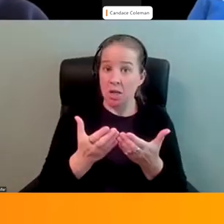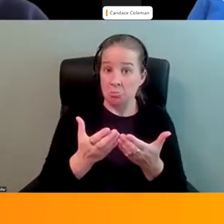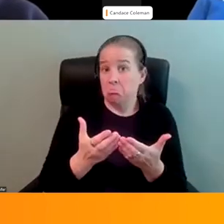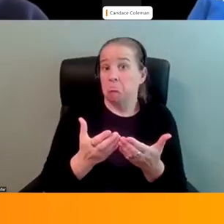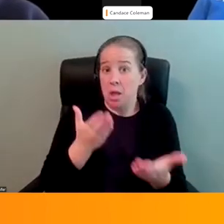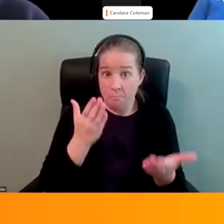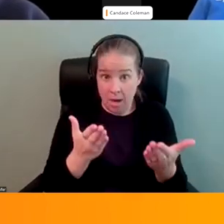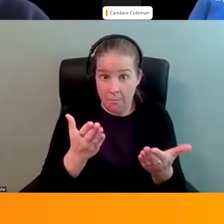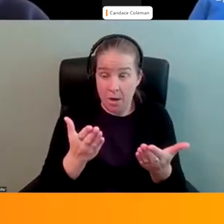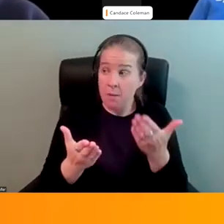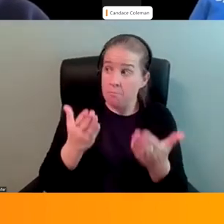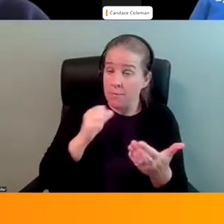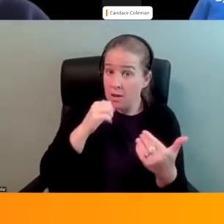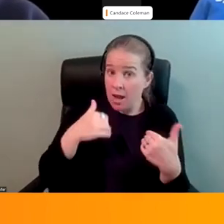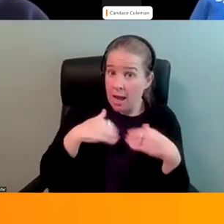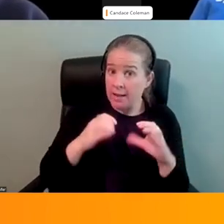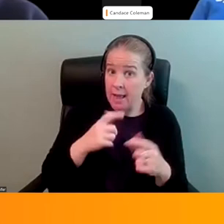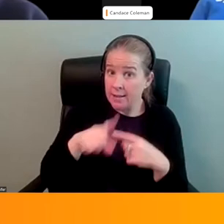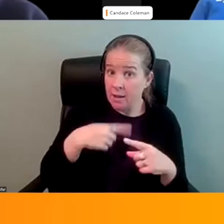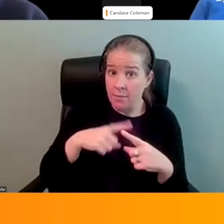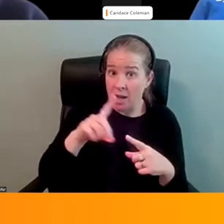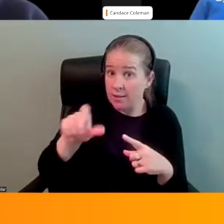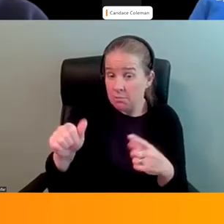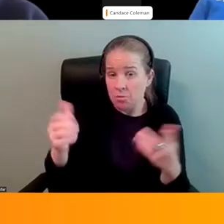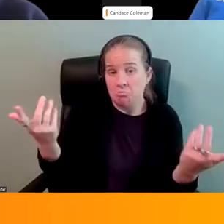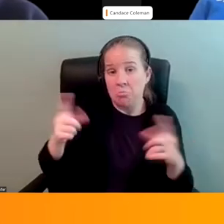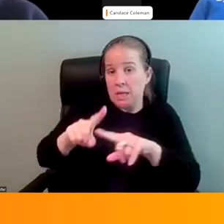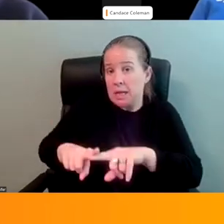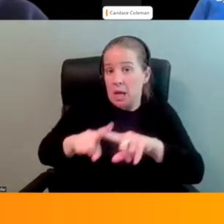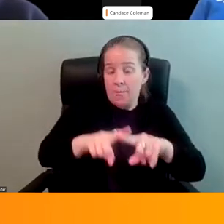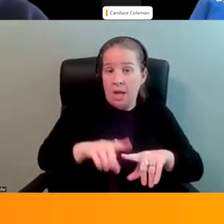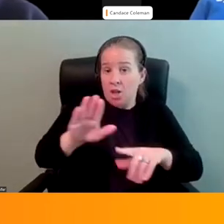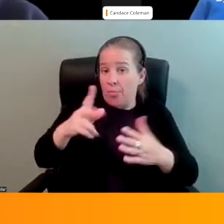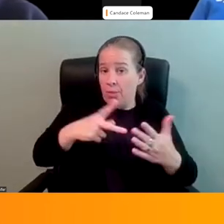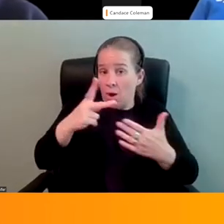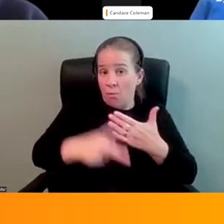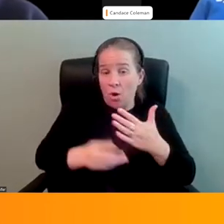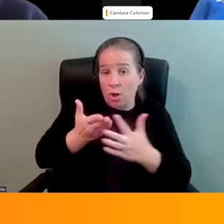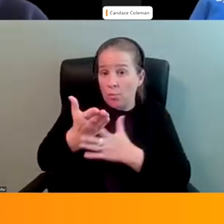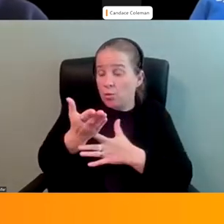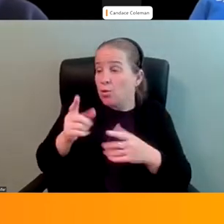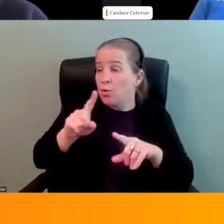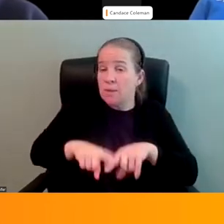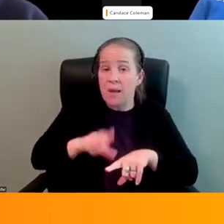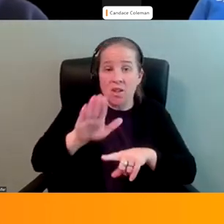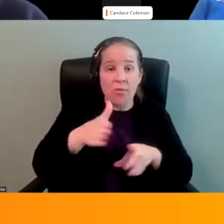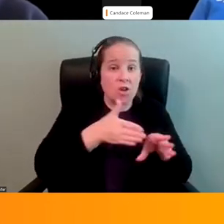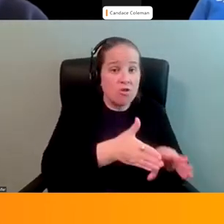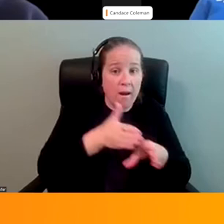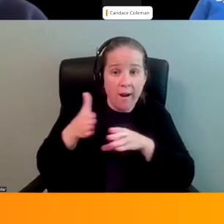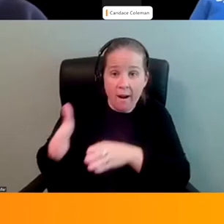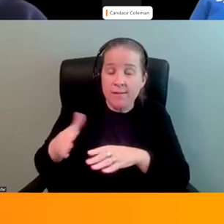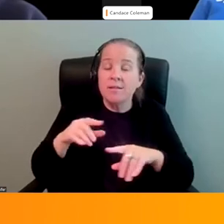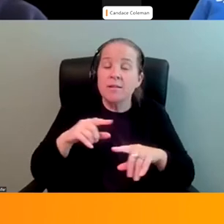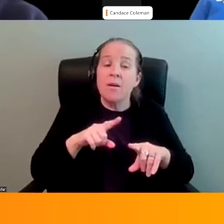not have had a class on disabilities. It depends. It depends on the program they went to, what the different tracks were. But there